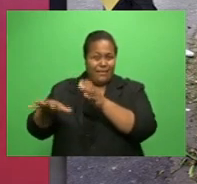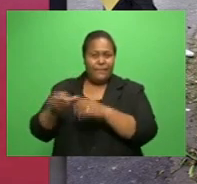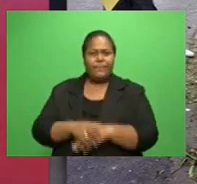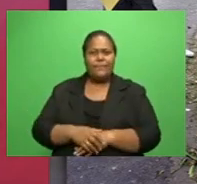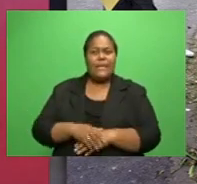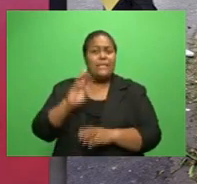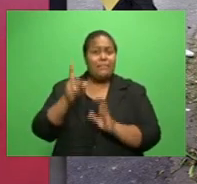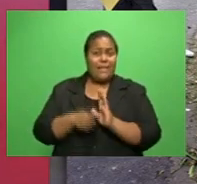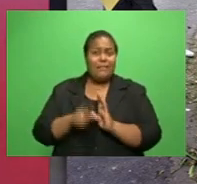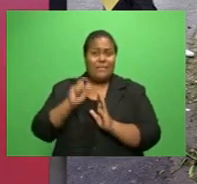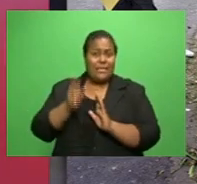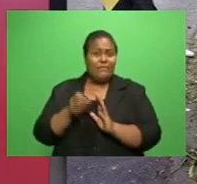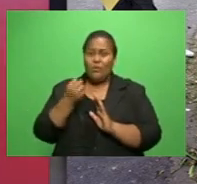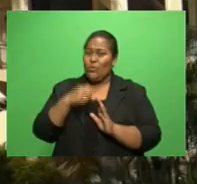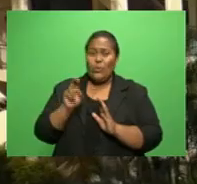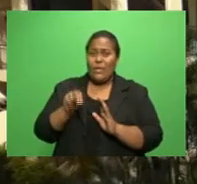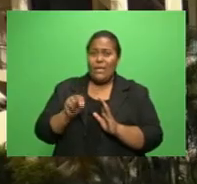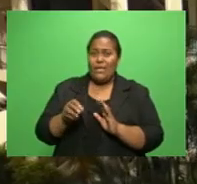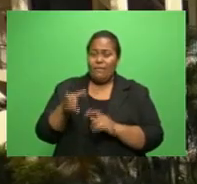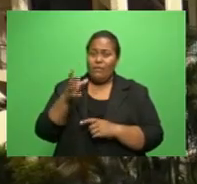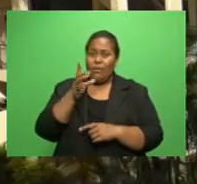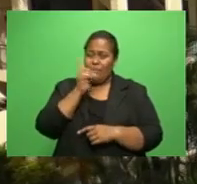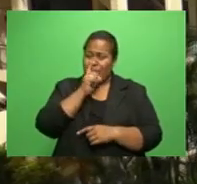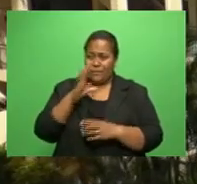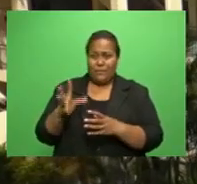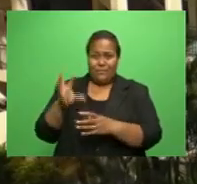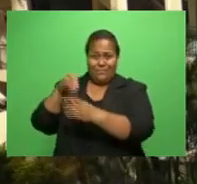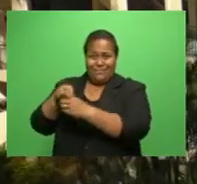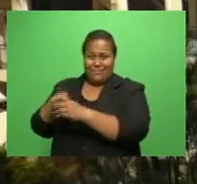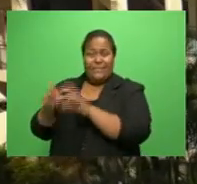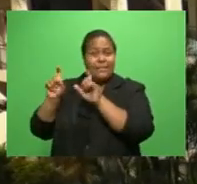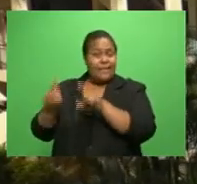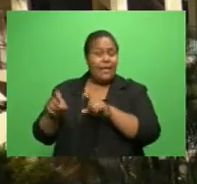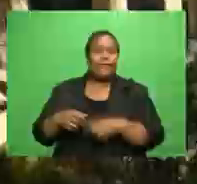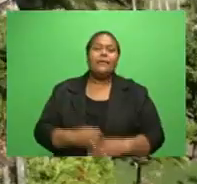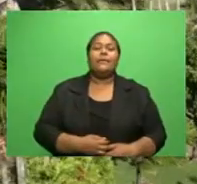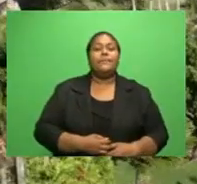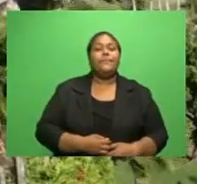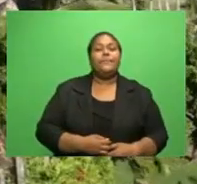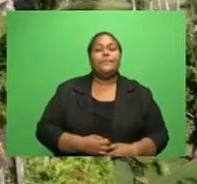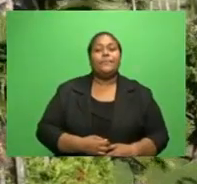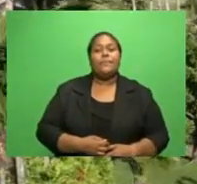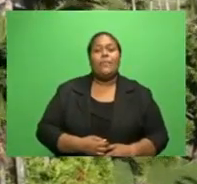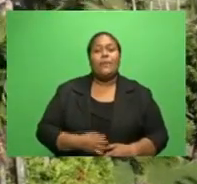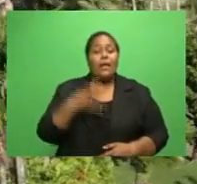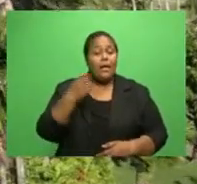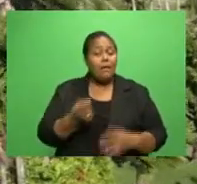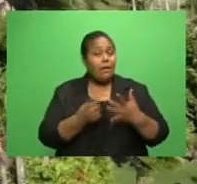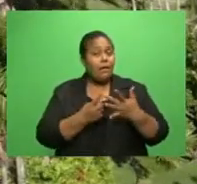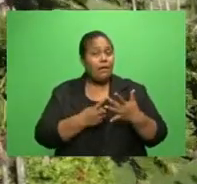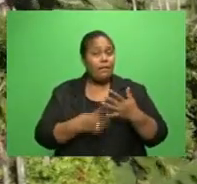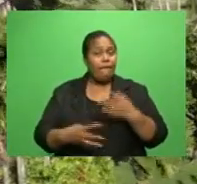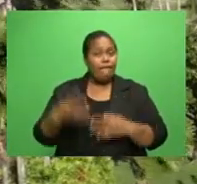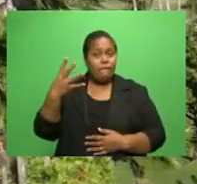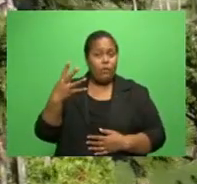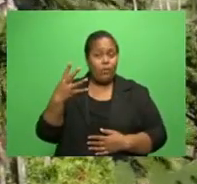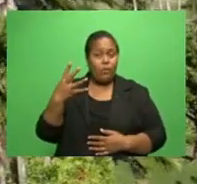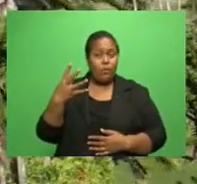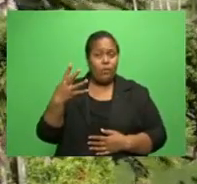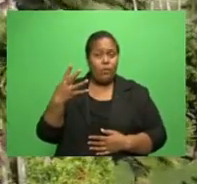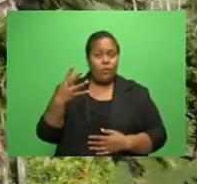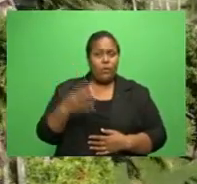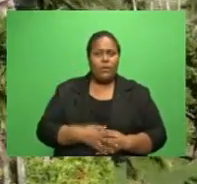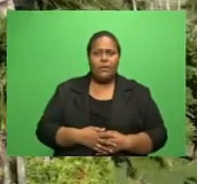that we don't need them. And apart from that, there's another four sites that are currently,